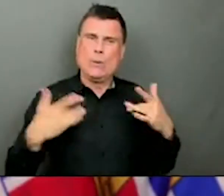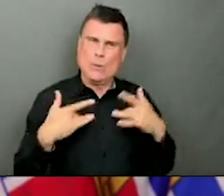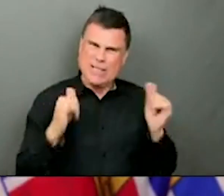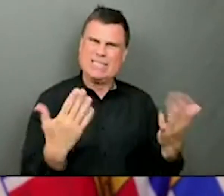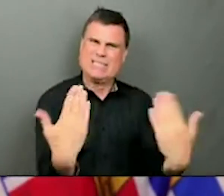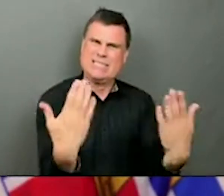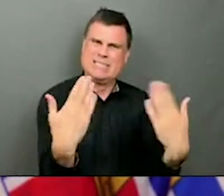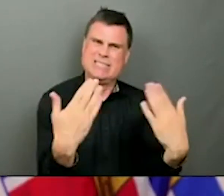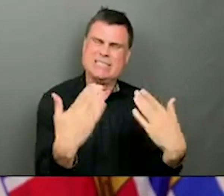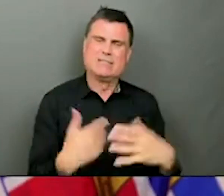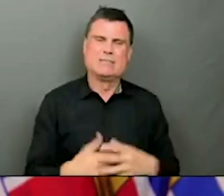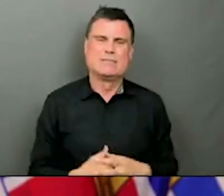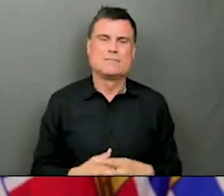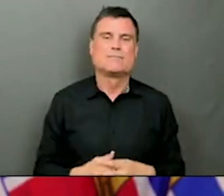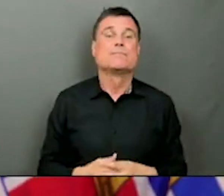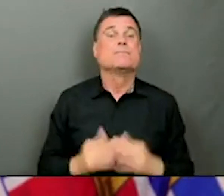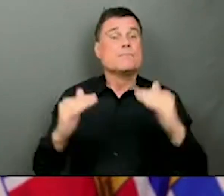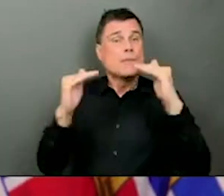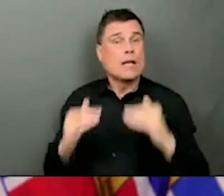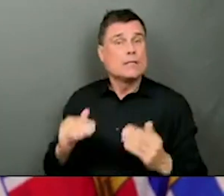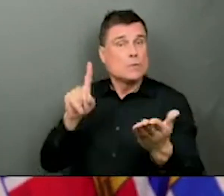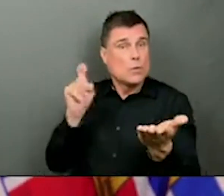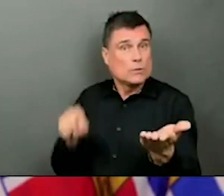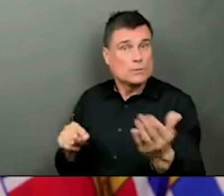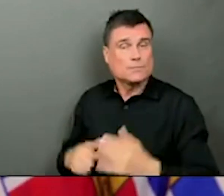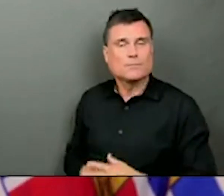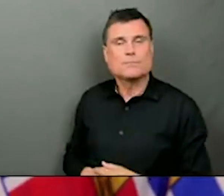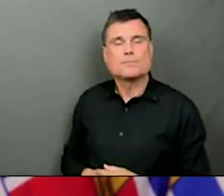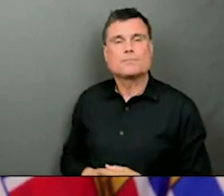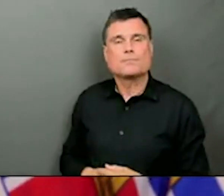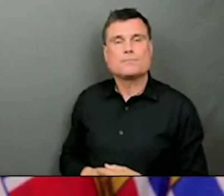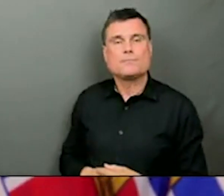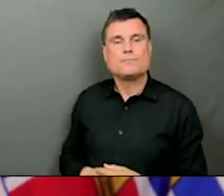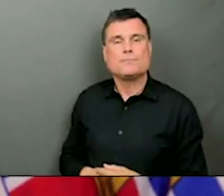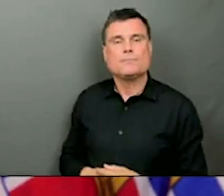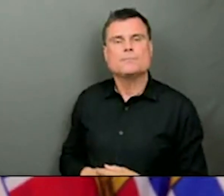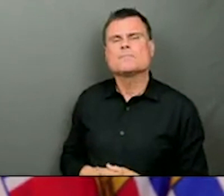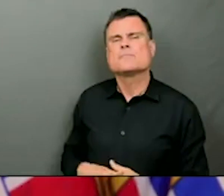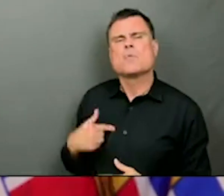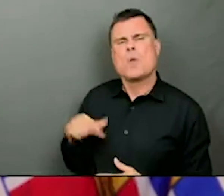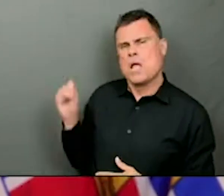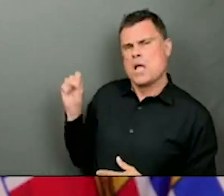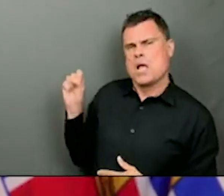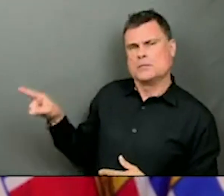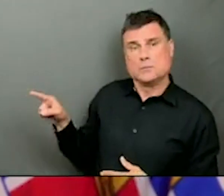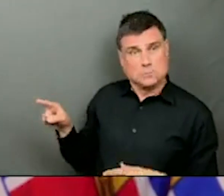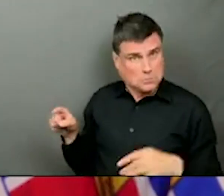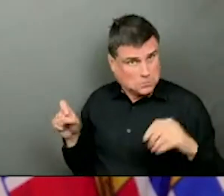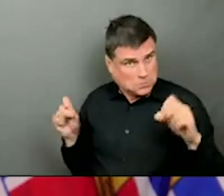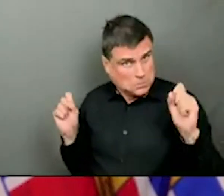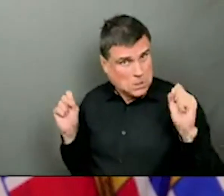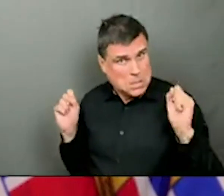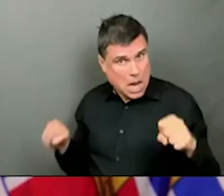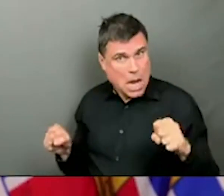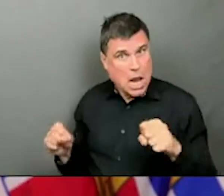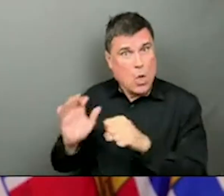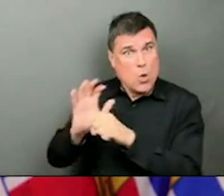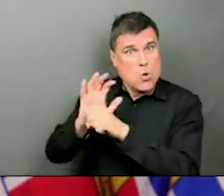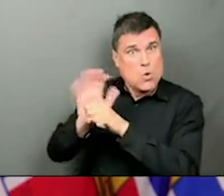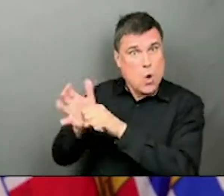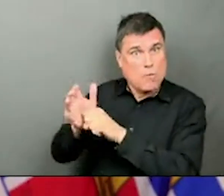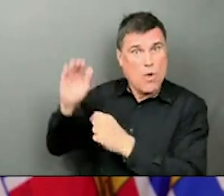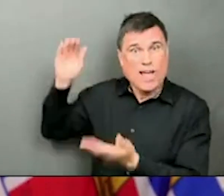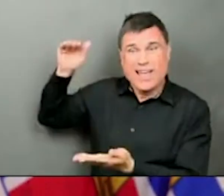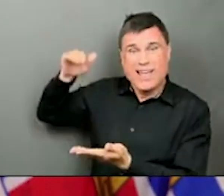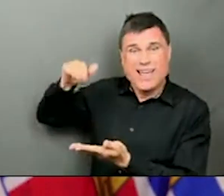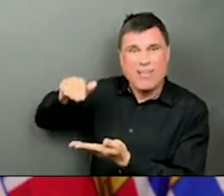I'm hoping to ask you about the possibility of a fourth wave and people wanting to get tested for COVID keep reporting they're being